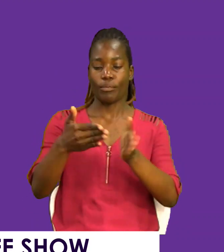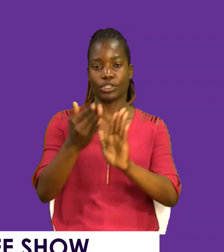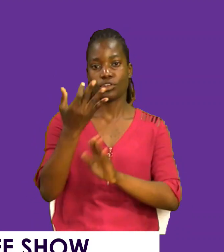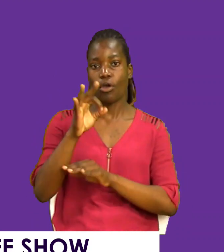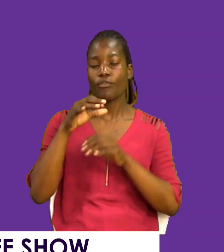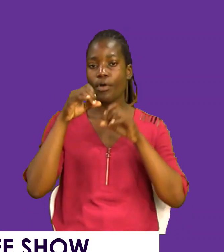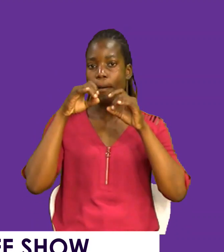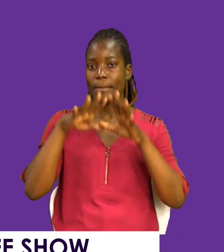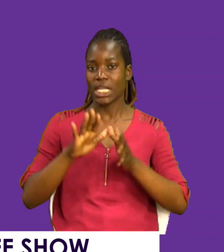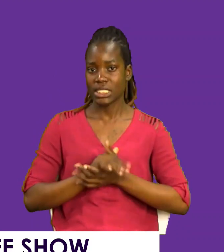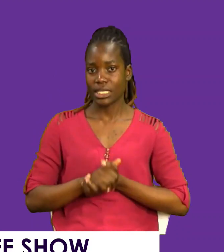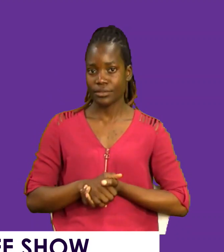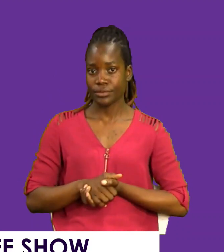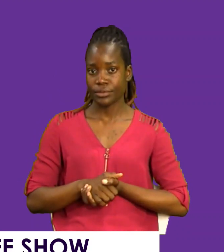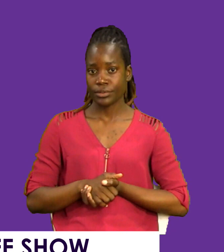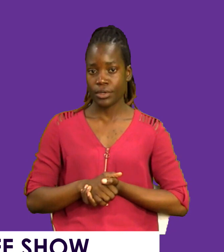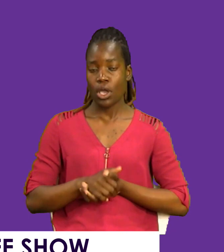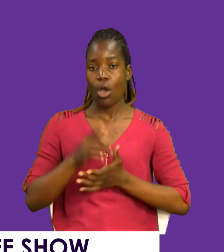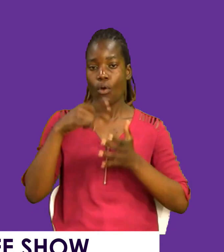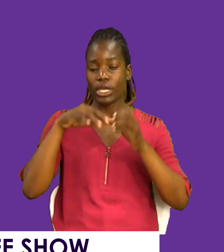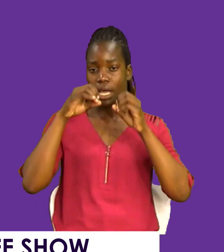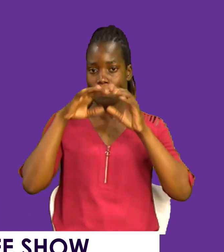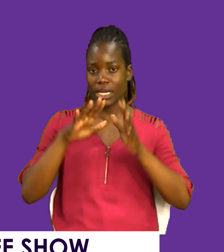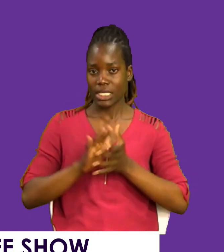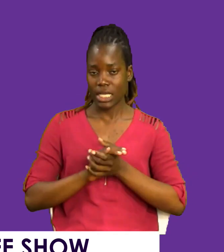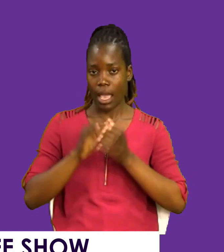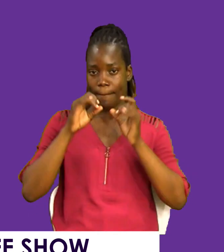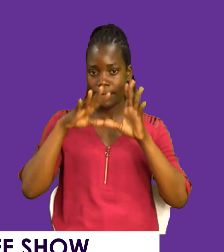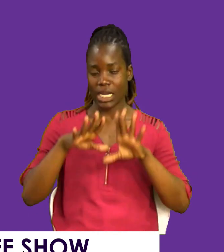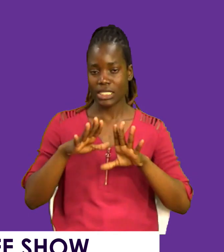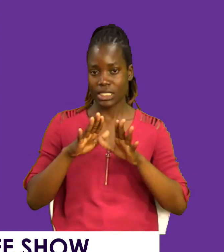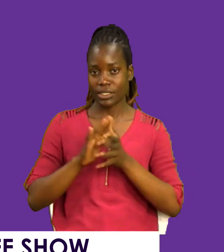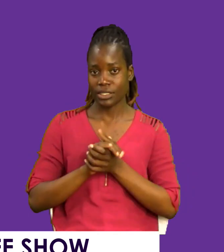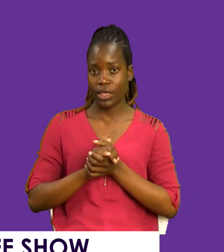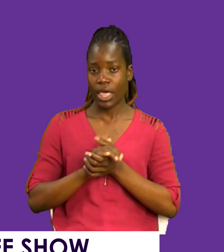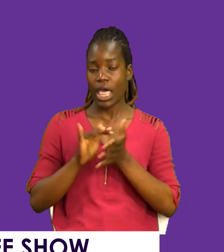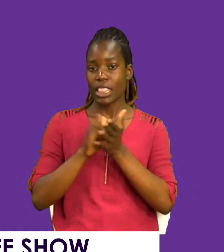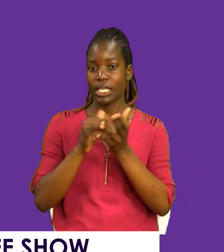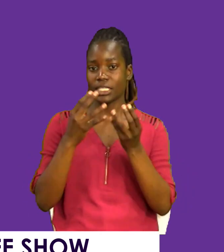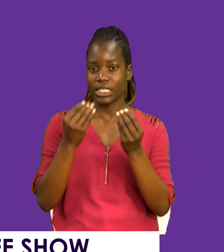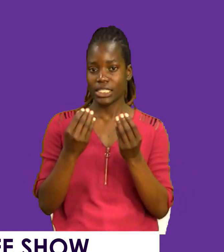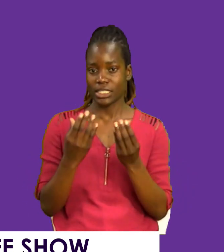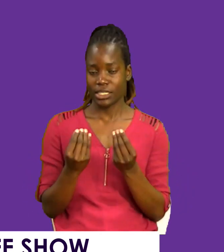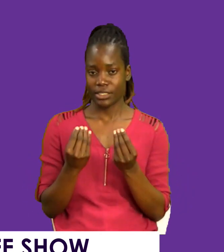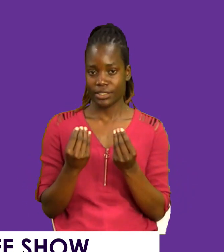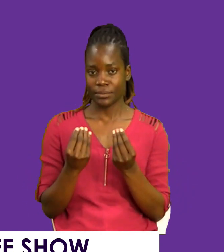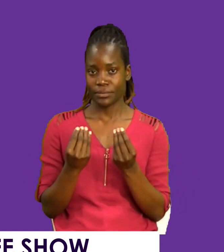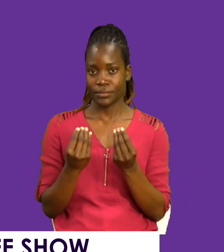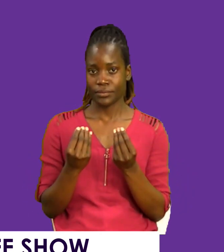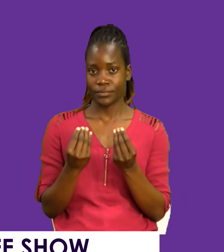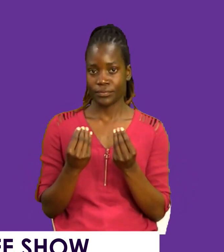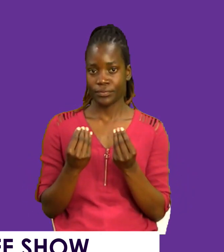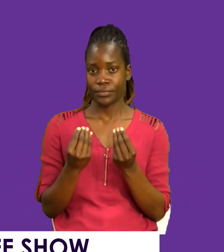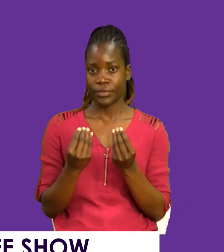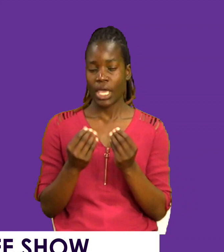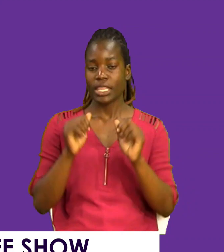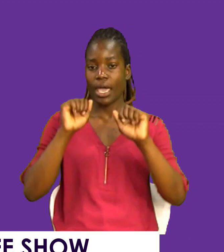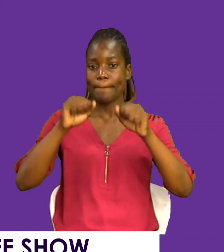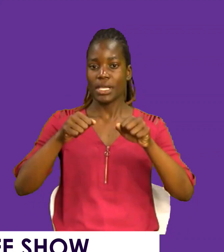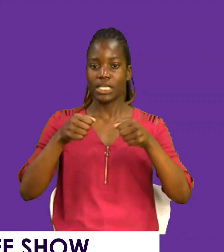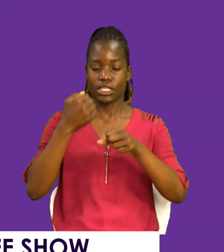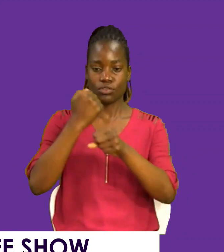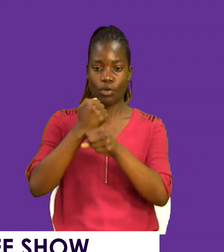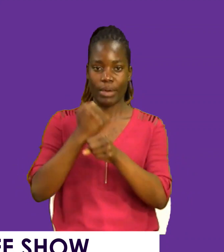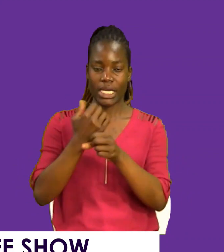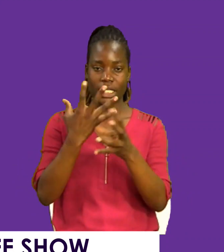blessings. What are blessings? Blessings are just that easiness, the oil, the ability to